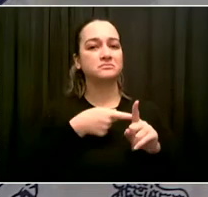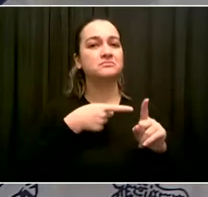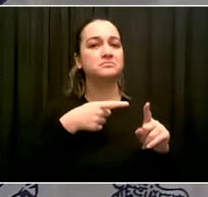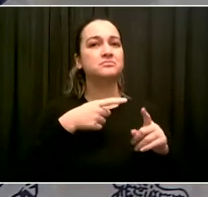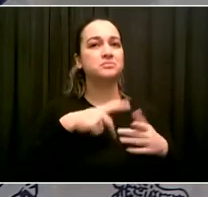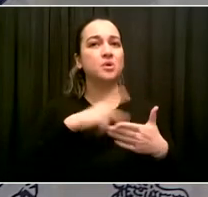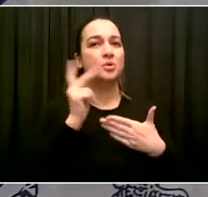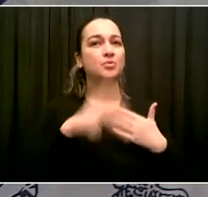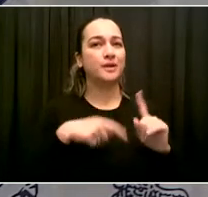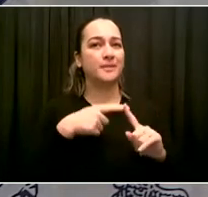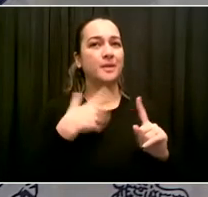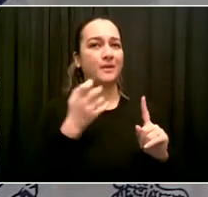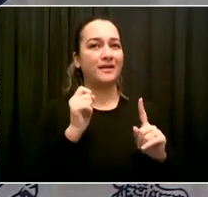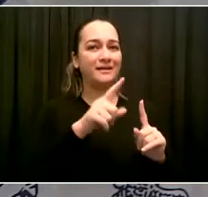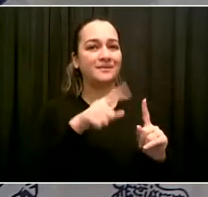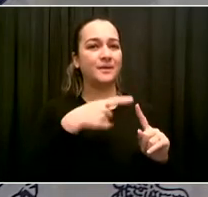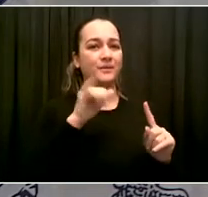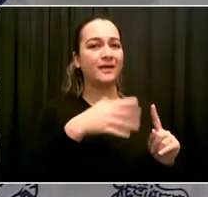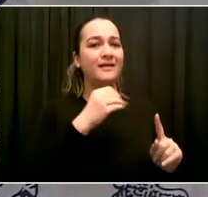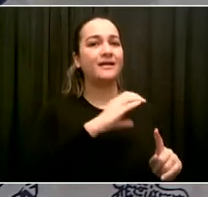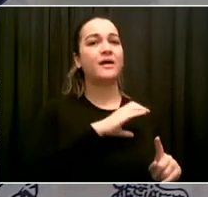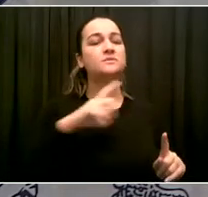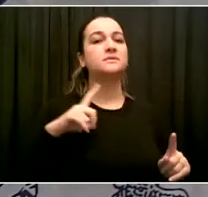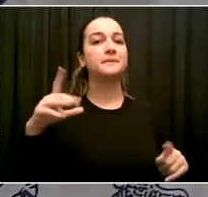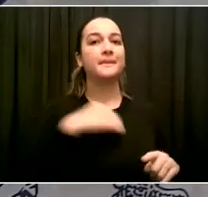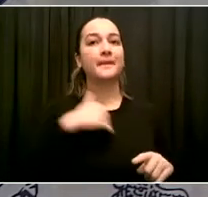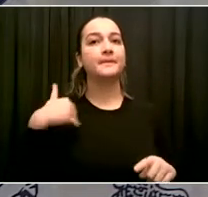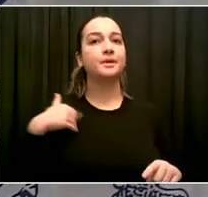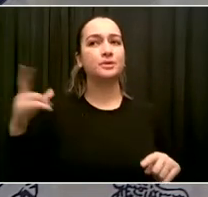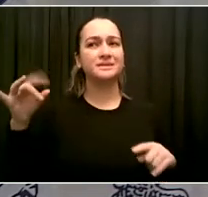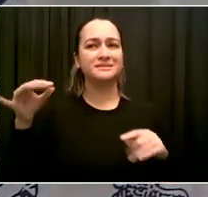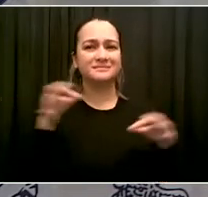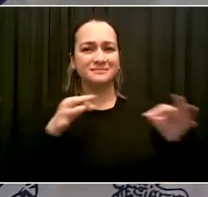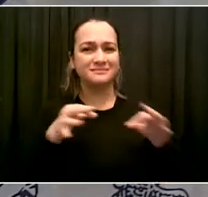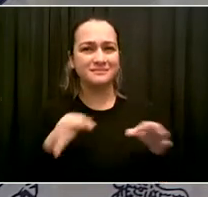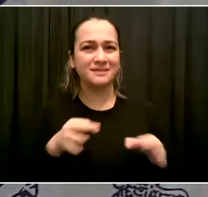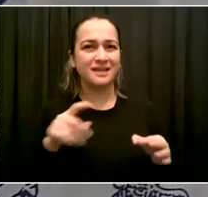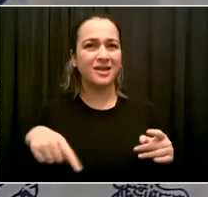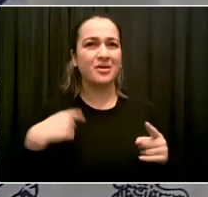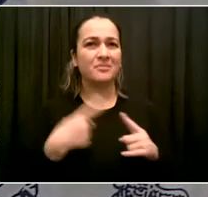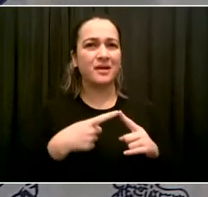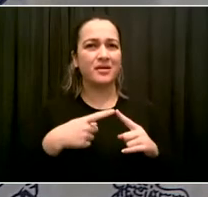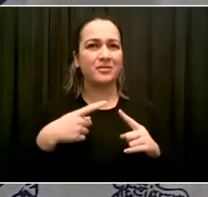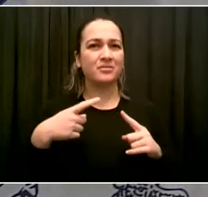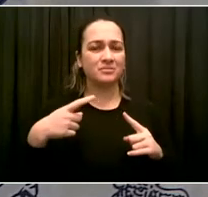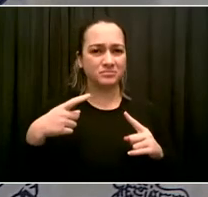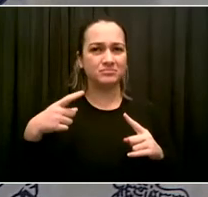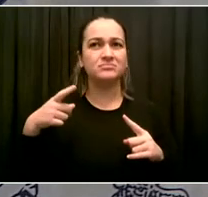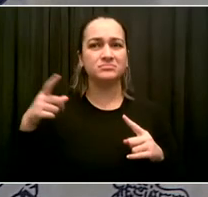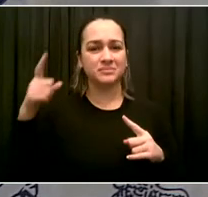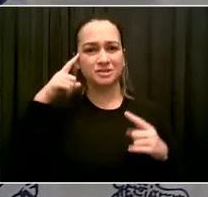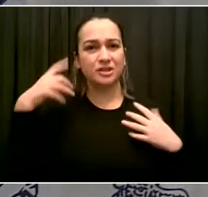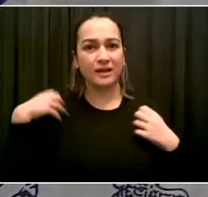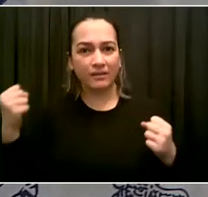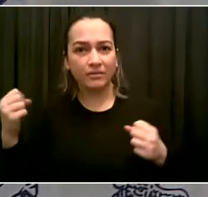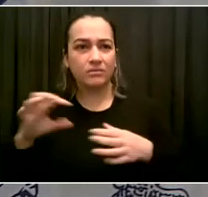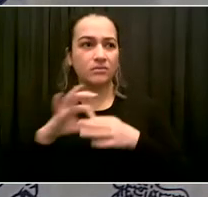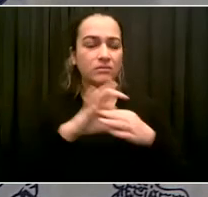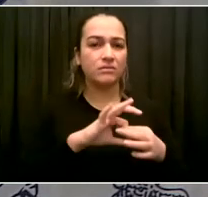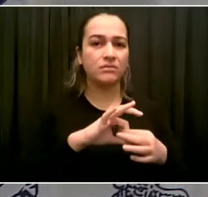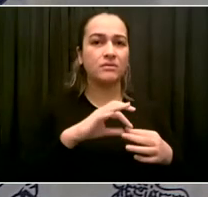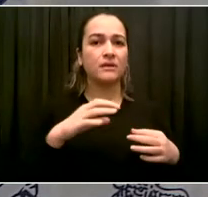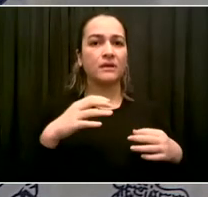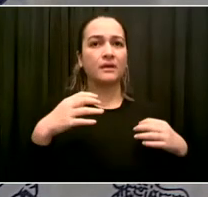crimes. Yeah. Just any thoughts in that vein? How much you see the undertaking you launched today potentially addressing hate crimes and